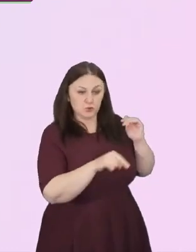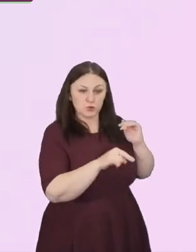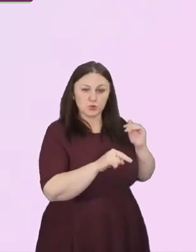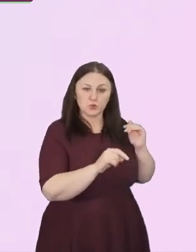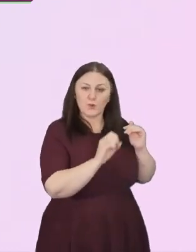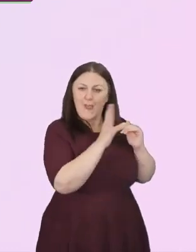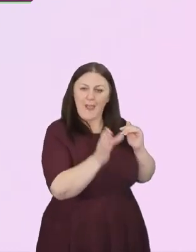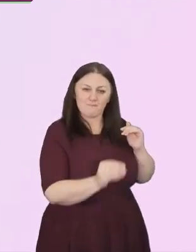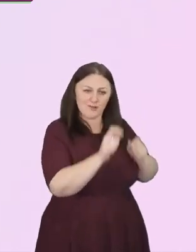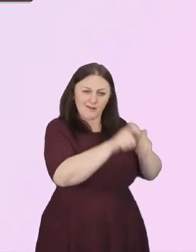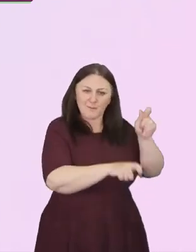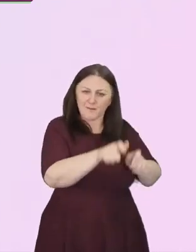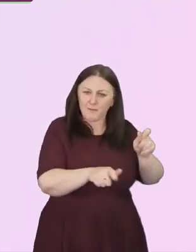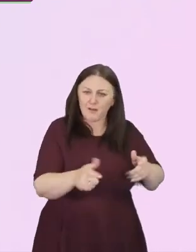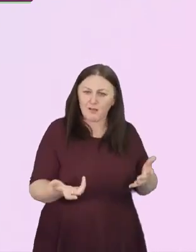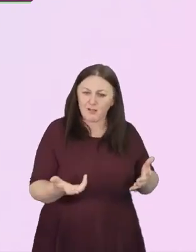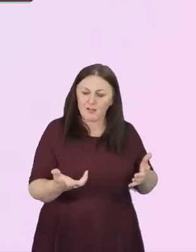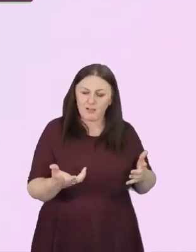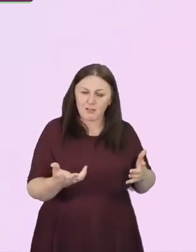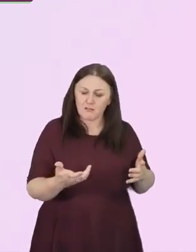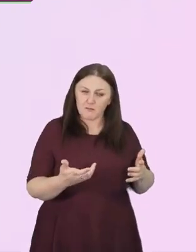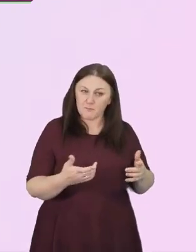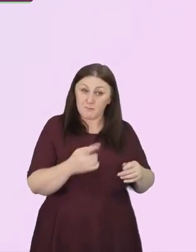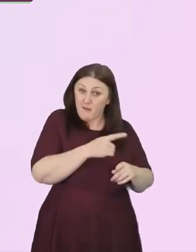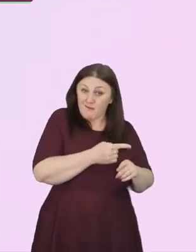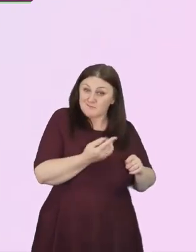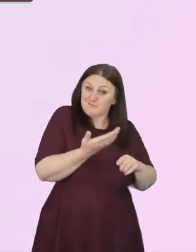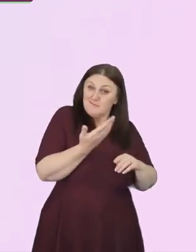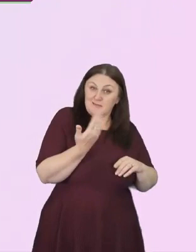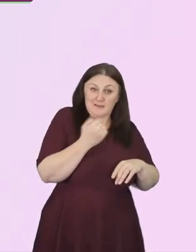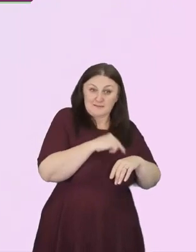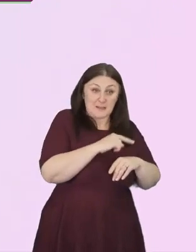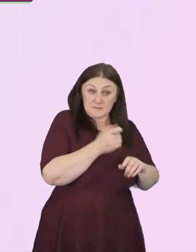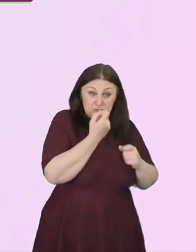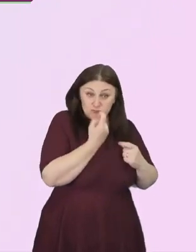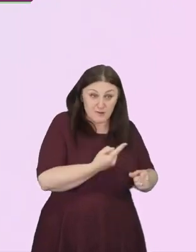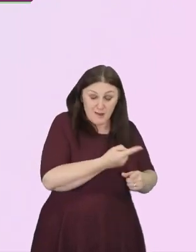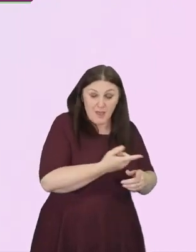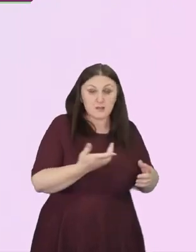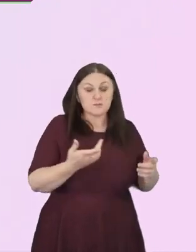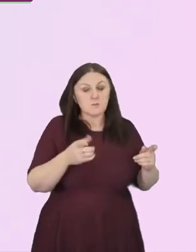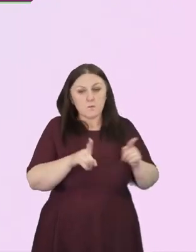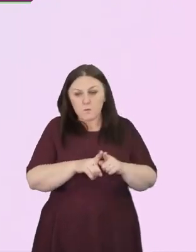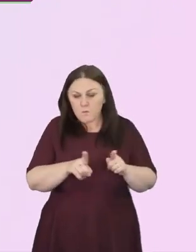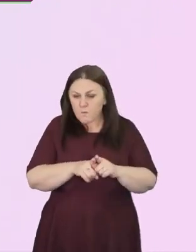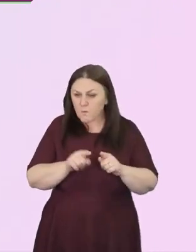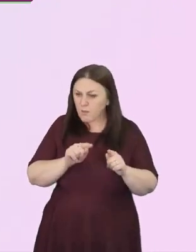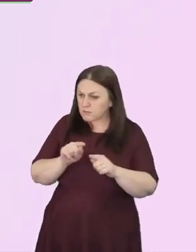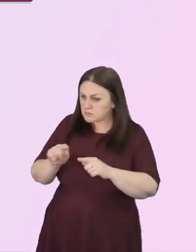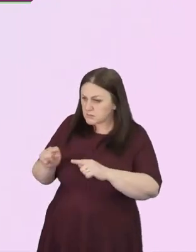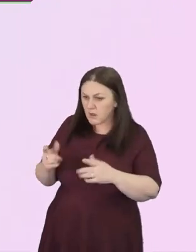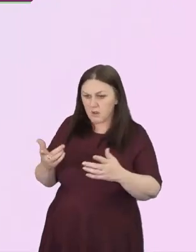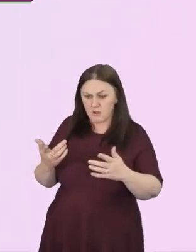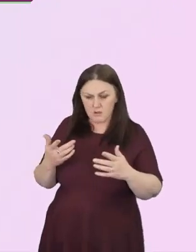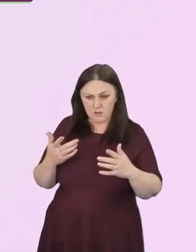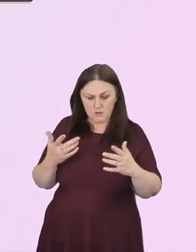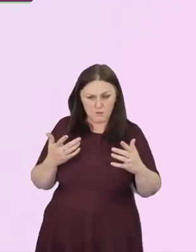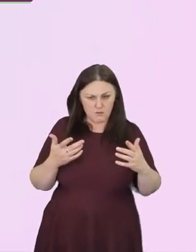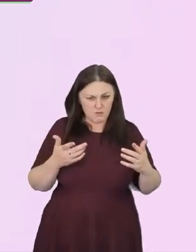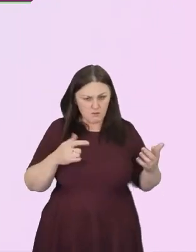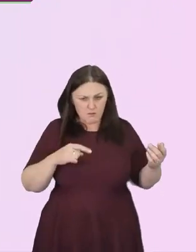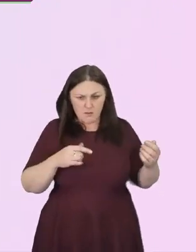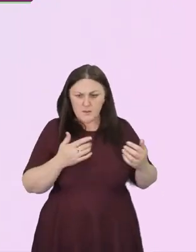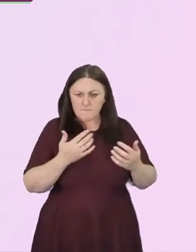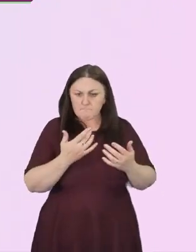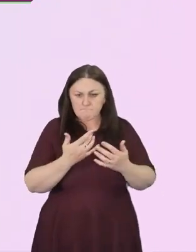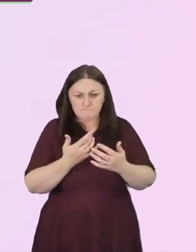Or seeing, as if for the first time, the absence of black and brown faces from the overwhelming majority